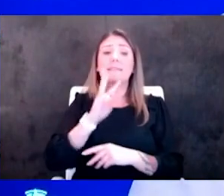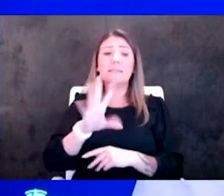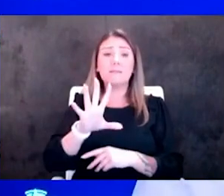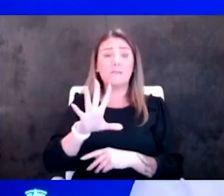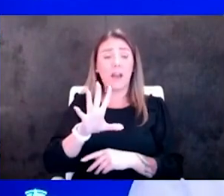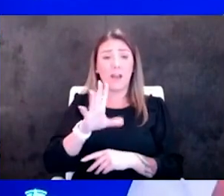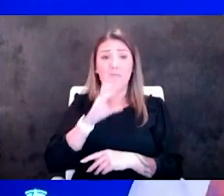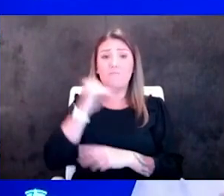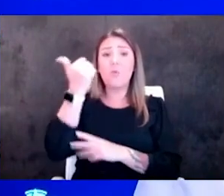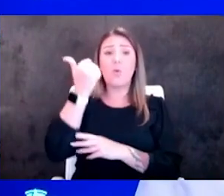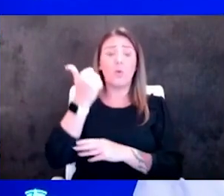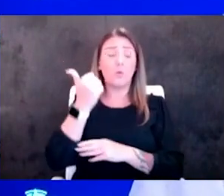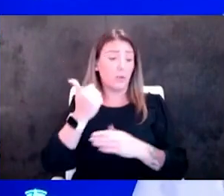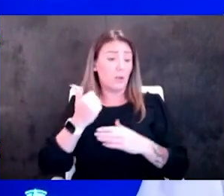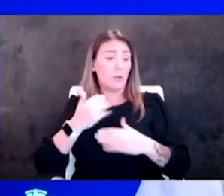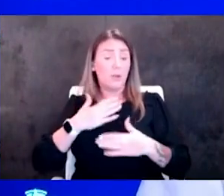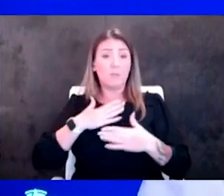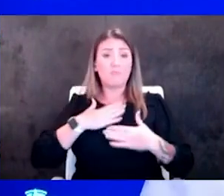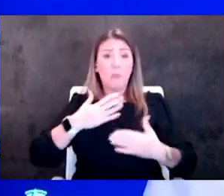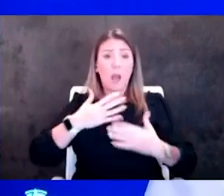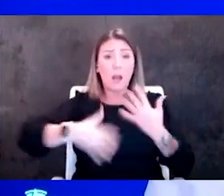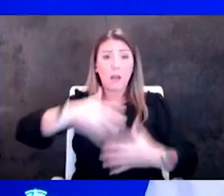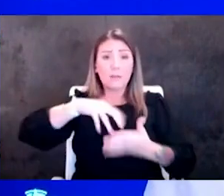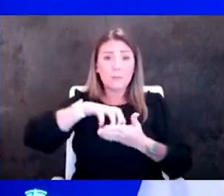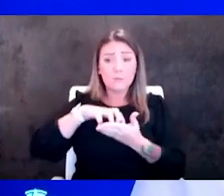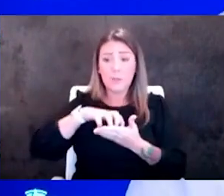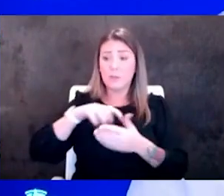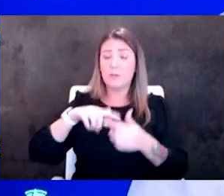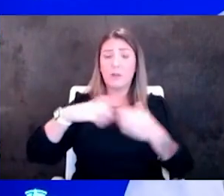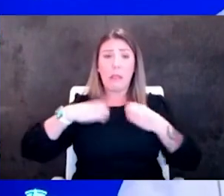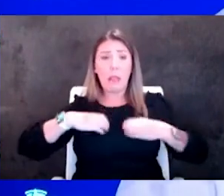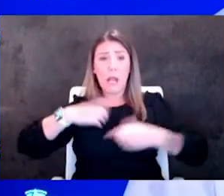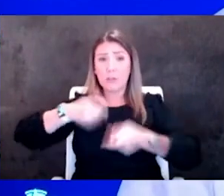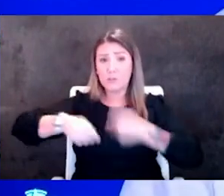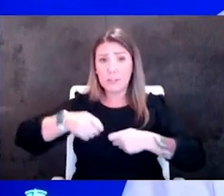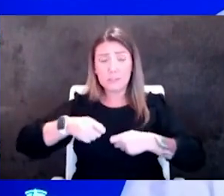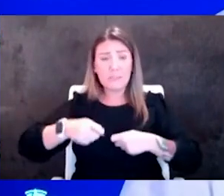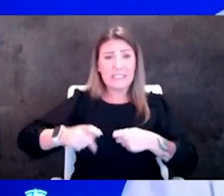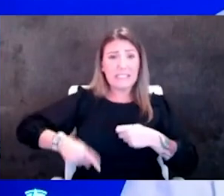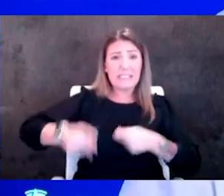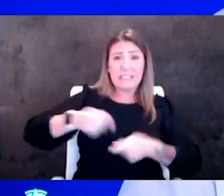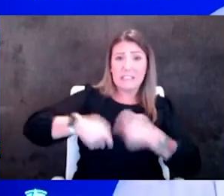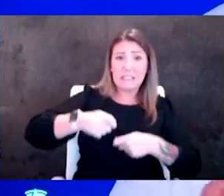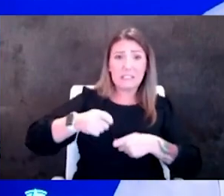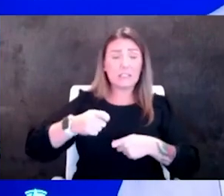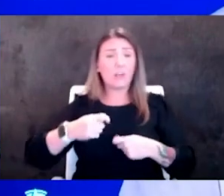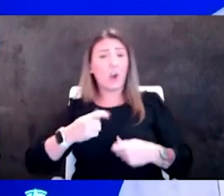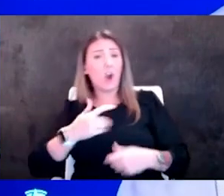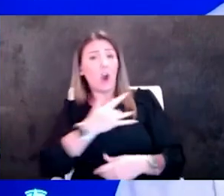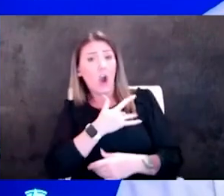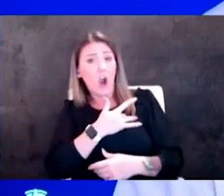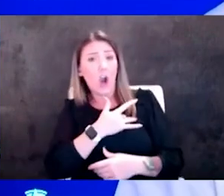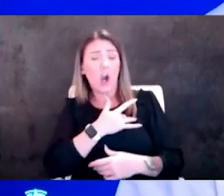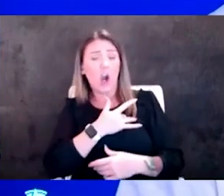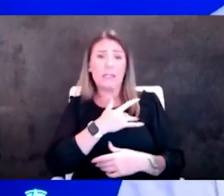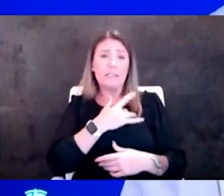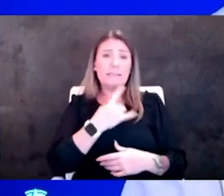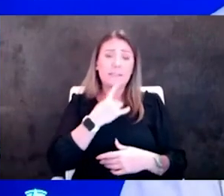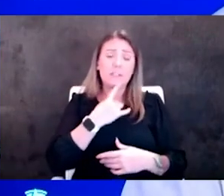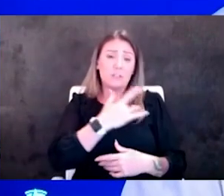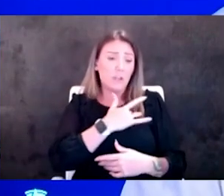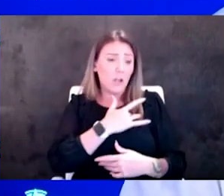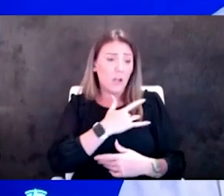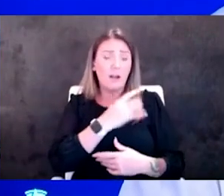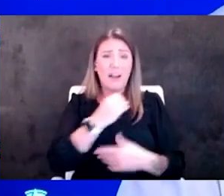lung transplant kidney transplant significant heart and lung disease and so i think that owes uh to